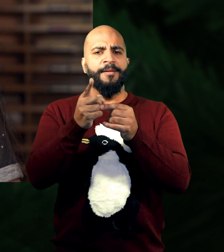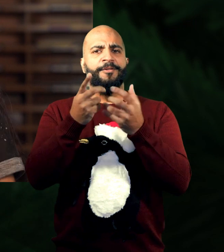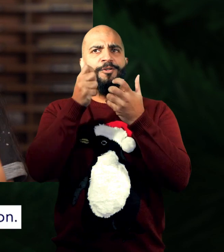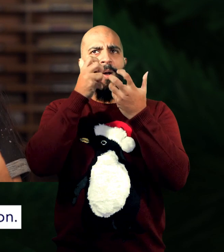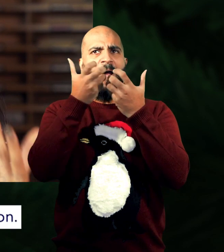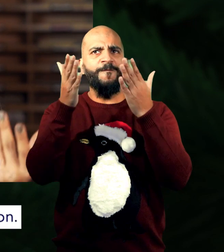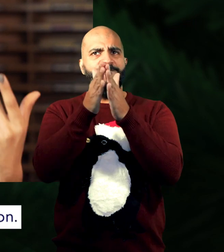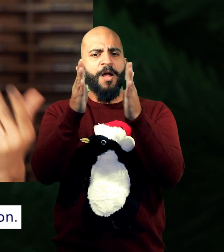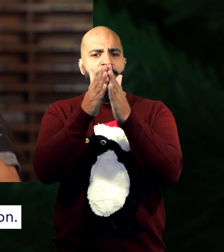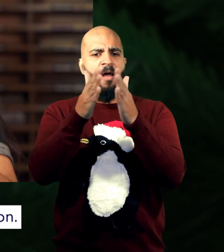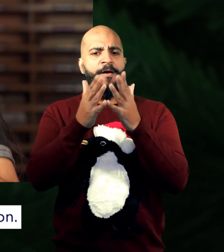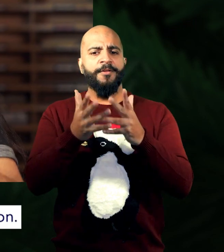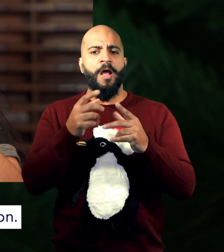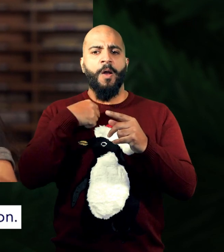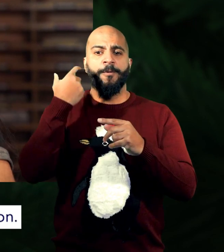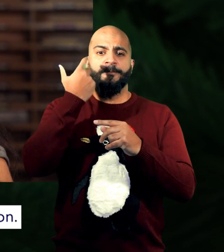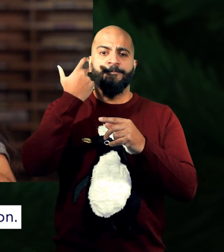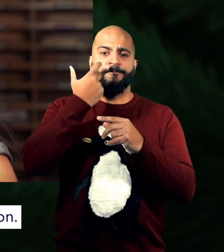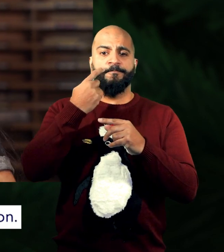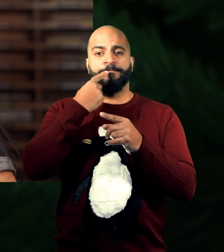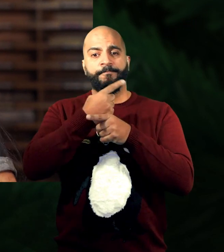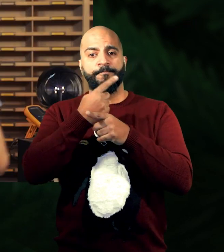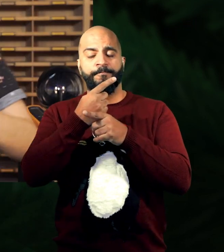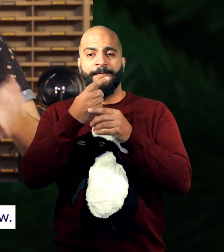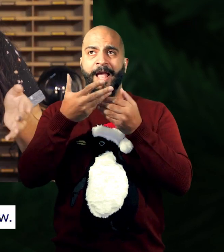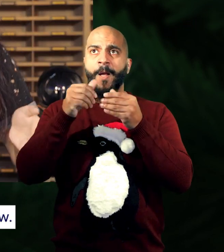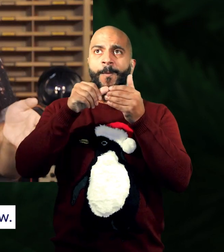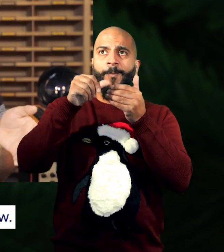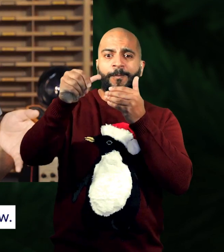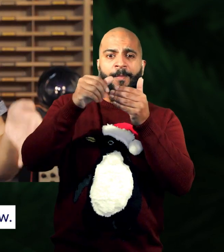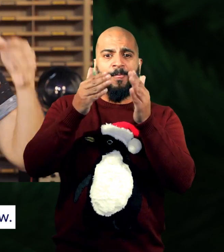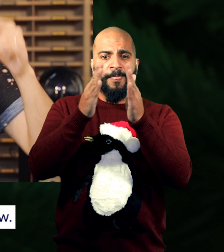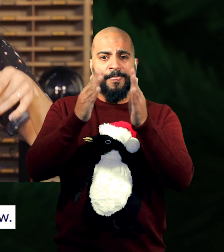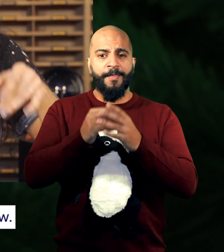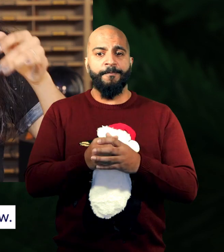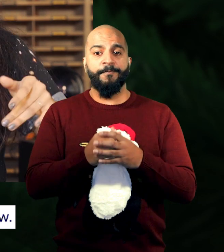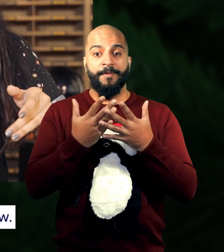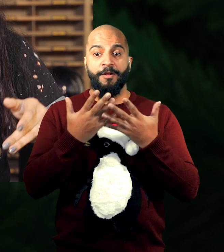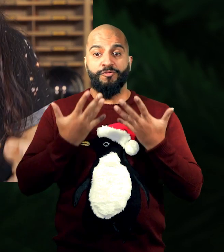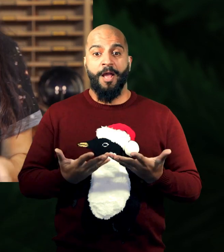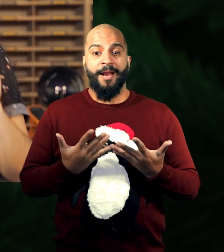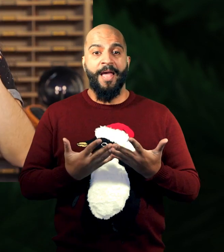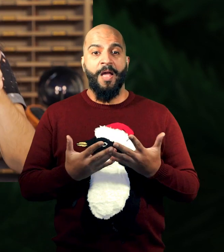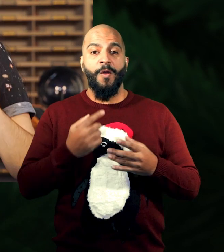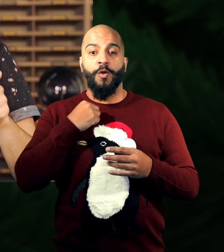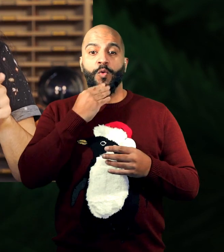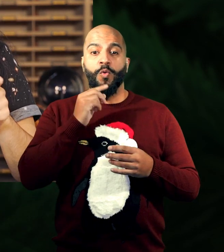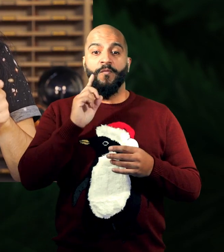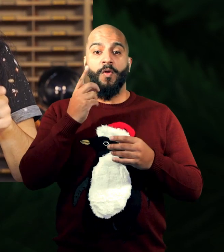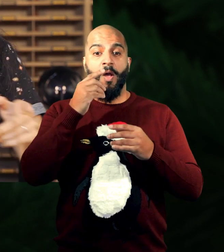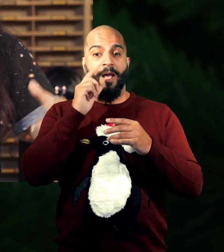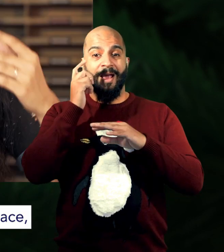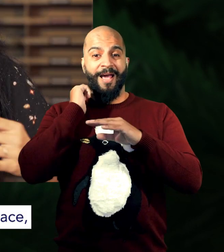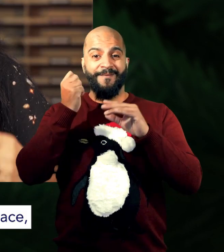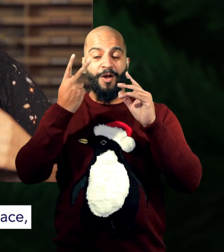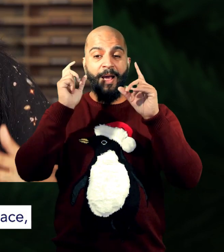is. This is how we have what is known as depth perception. We can even demonstrate that right here, right now. I have two cameras on me at